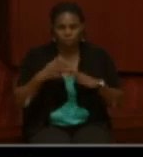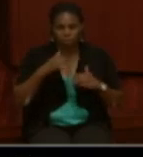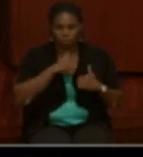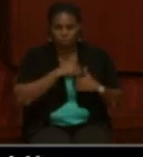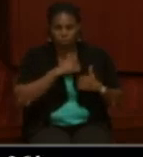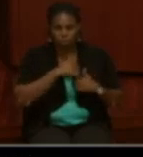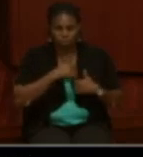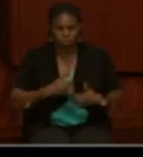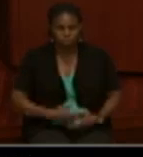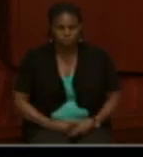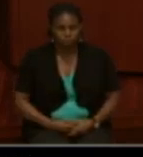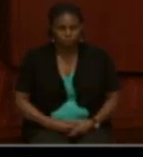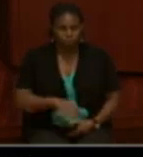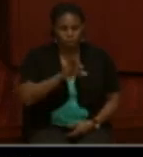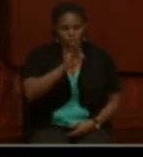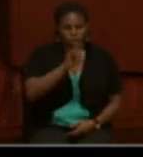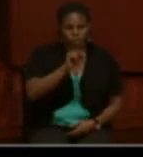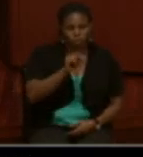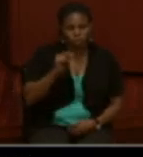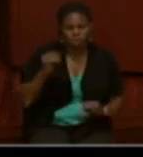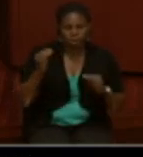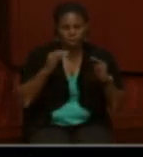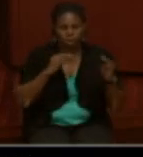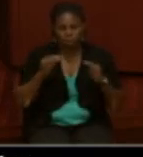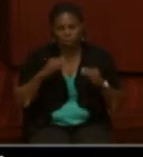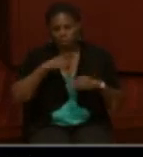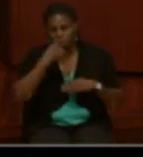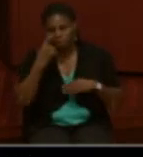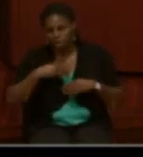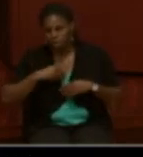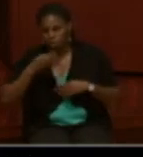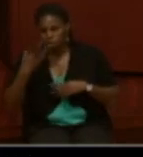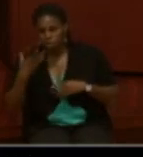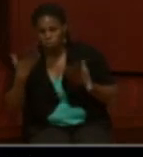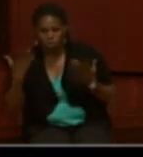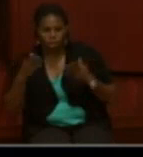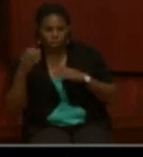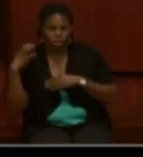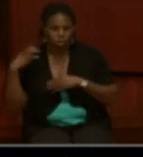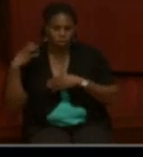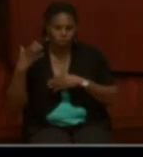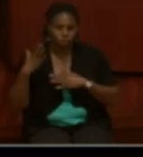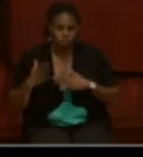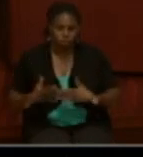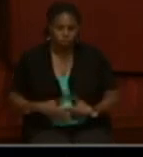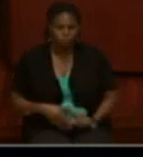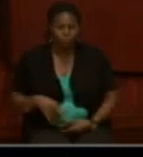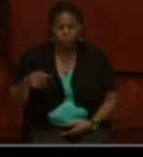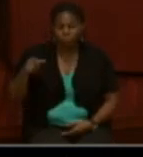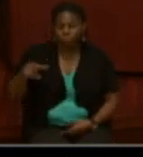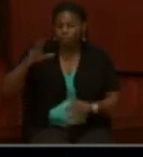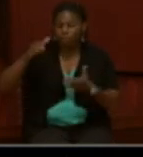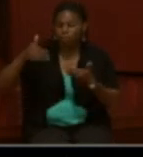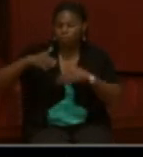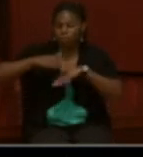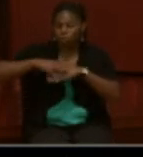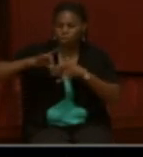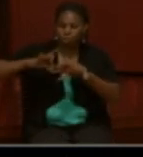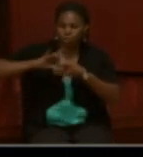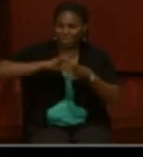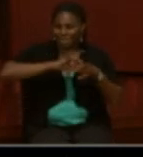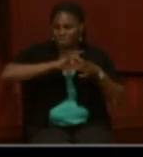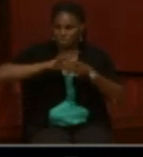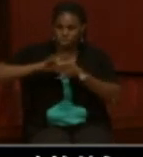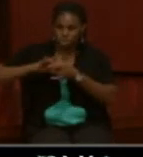Battle, the Civil War Alliance of Black Soldiers and White Officers by Joseph T. Glathar. This focuses on literally the relationship